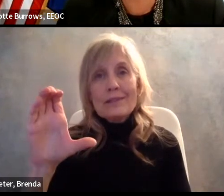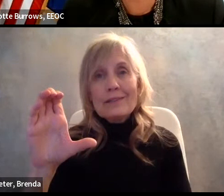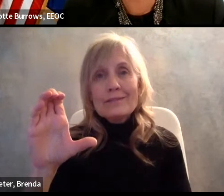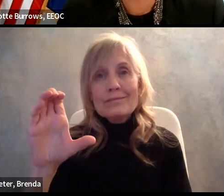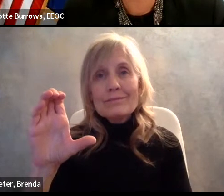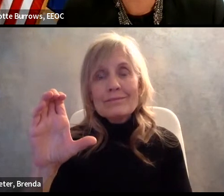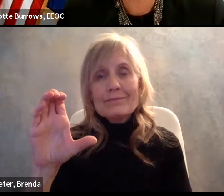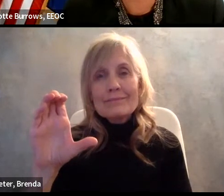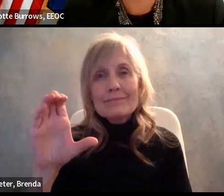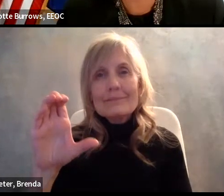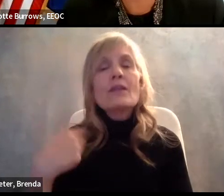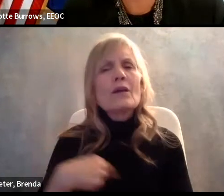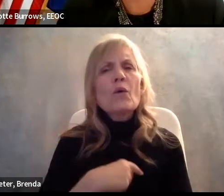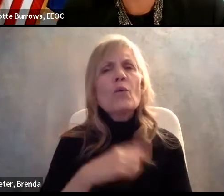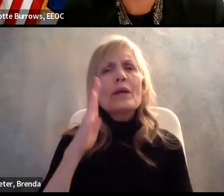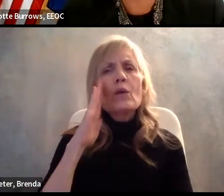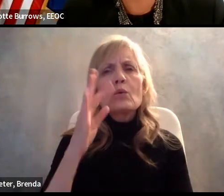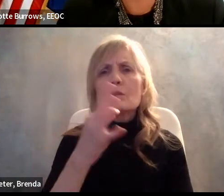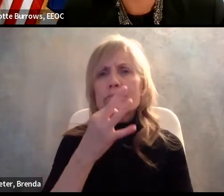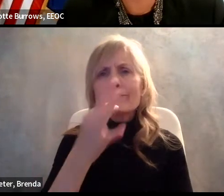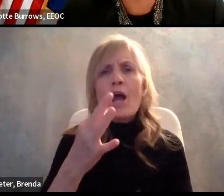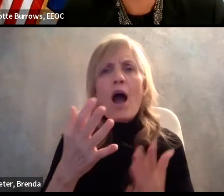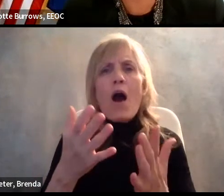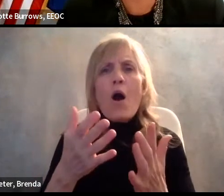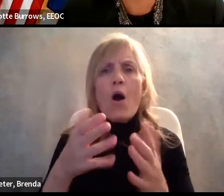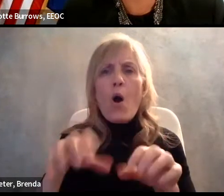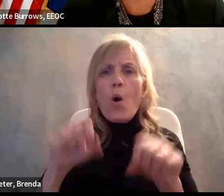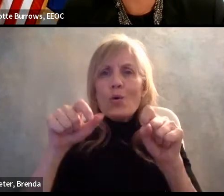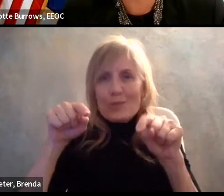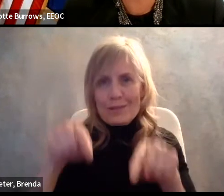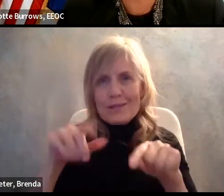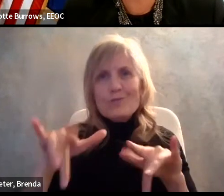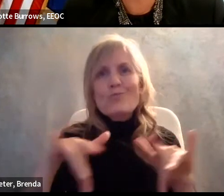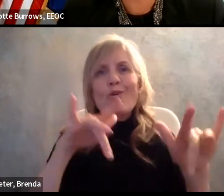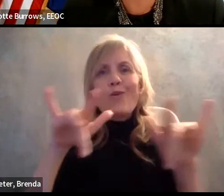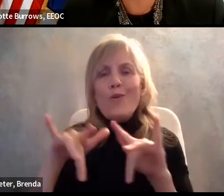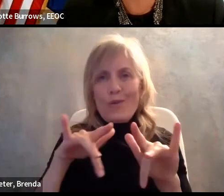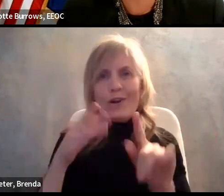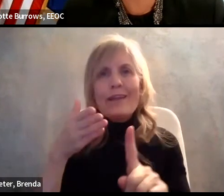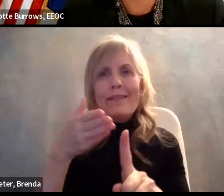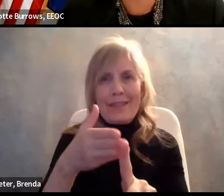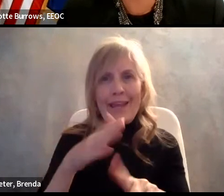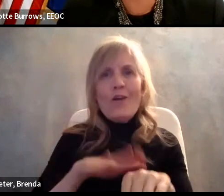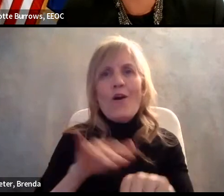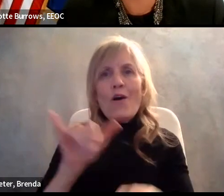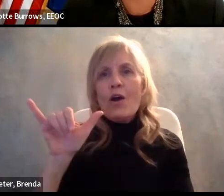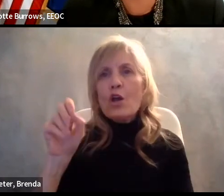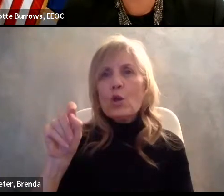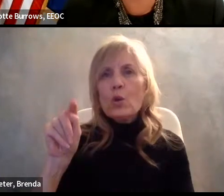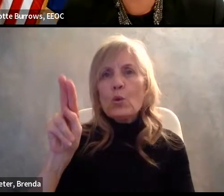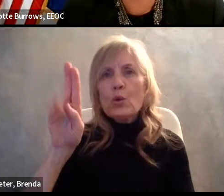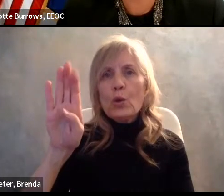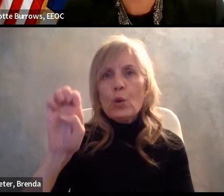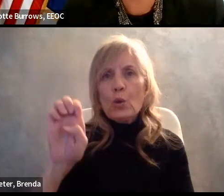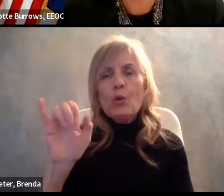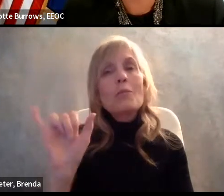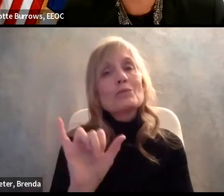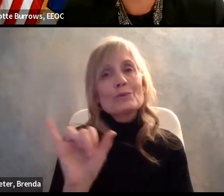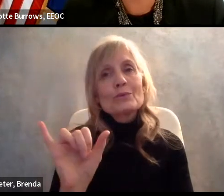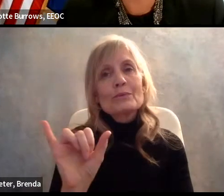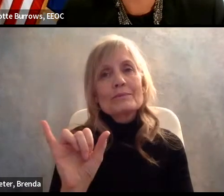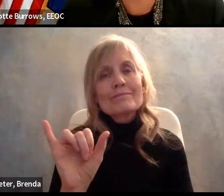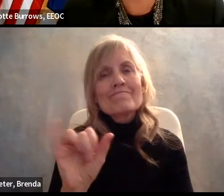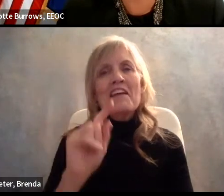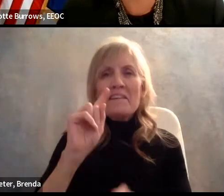will be hosting this recording on that YouTube channel as well. And